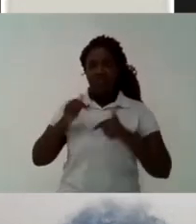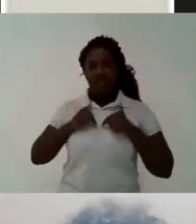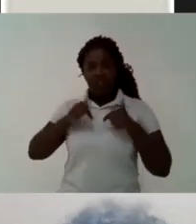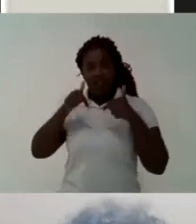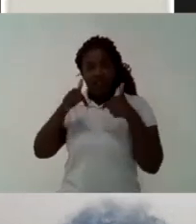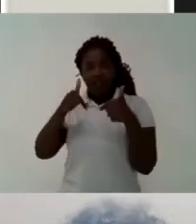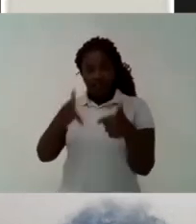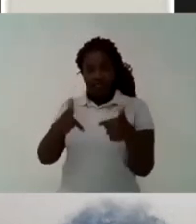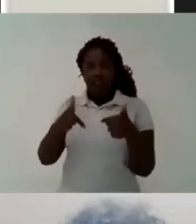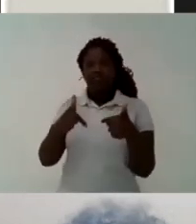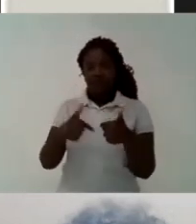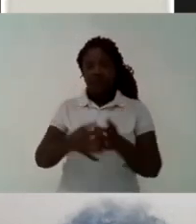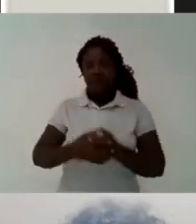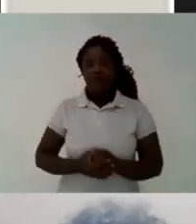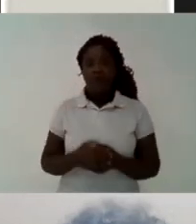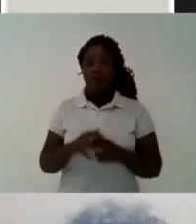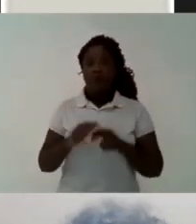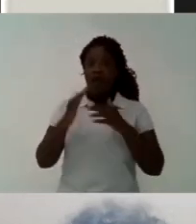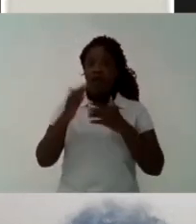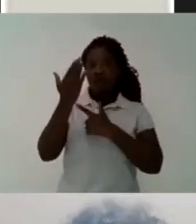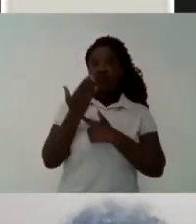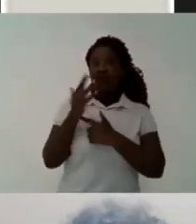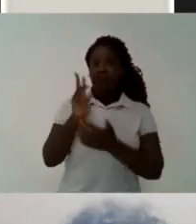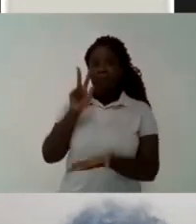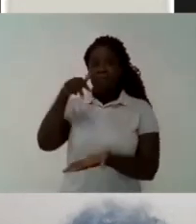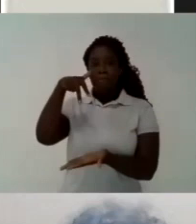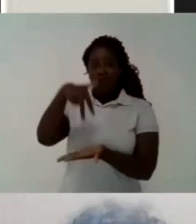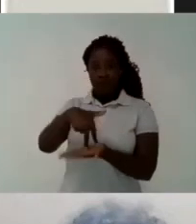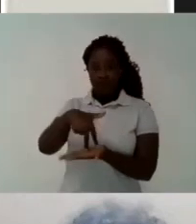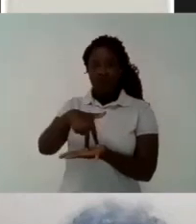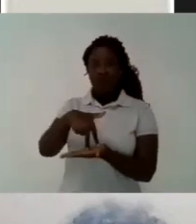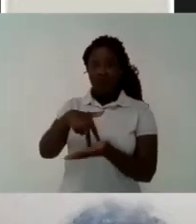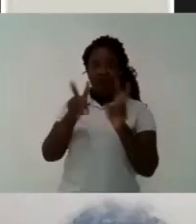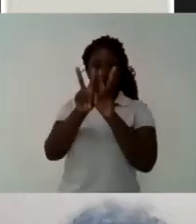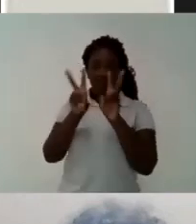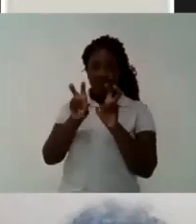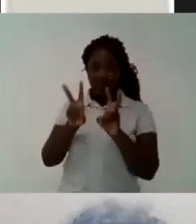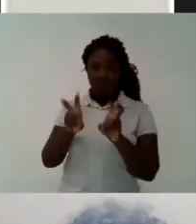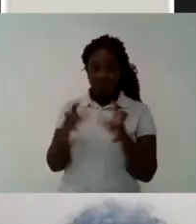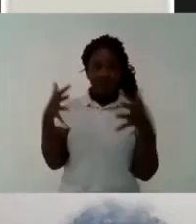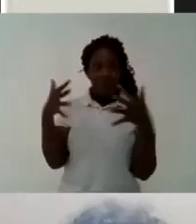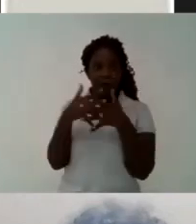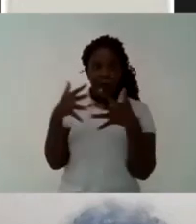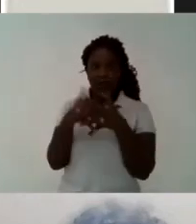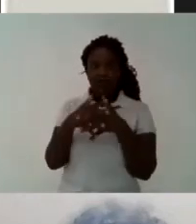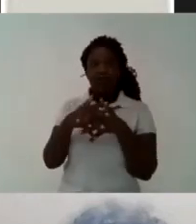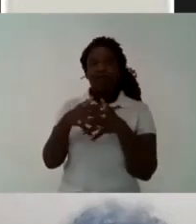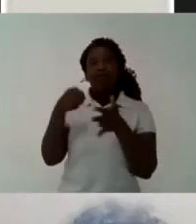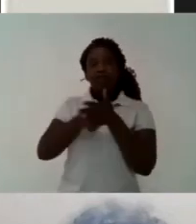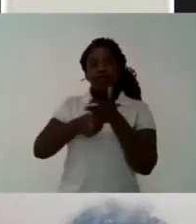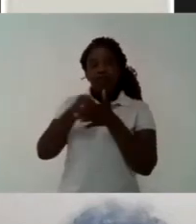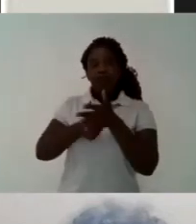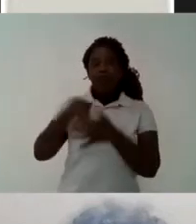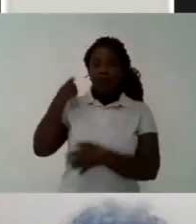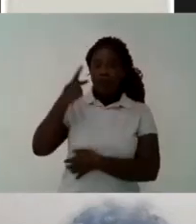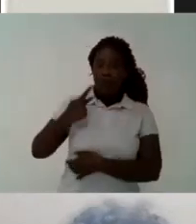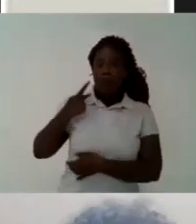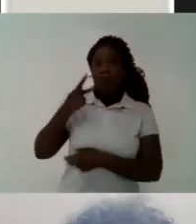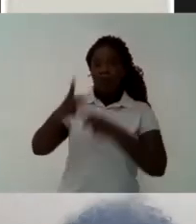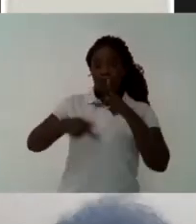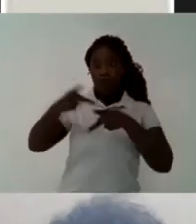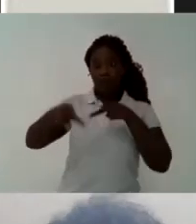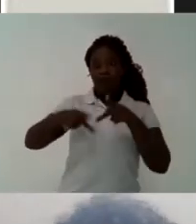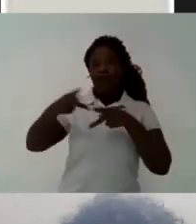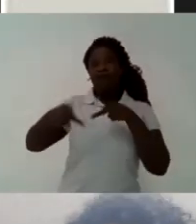to poorer students Via subsidy programs such as ProUni and